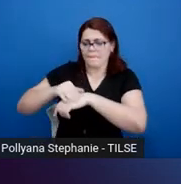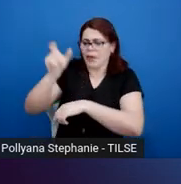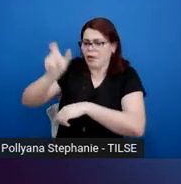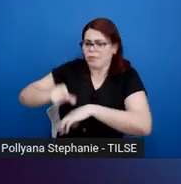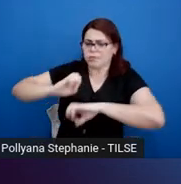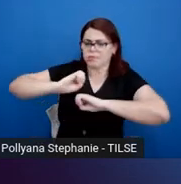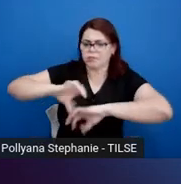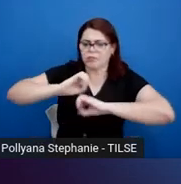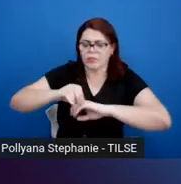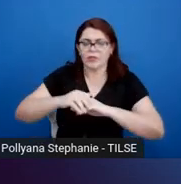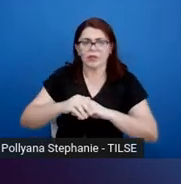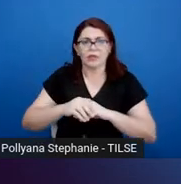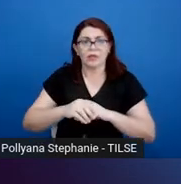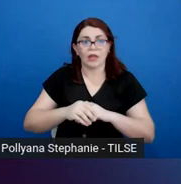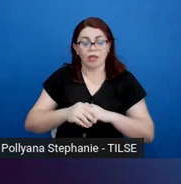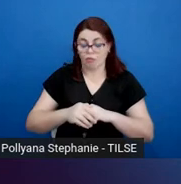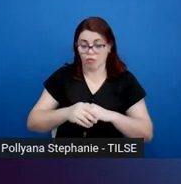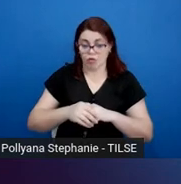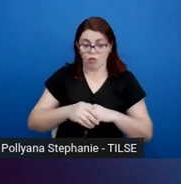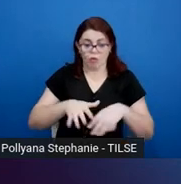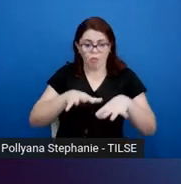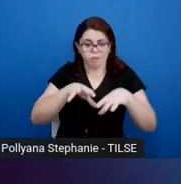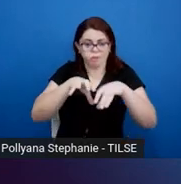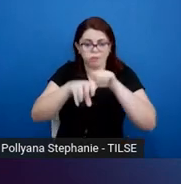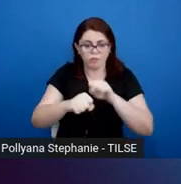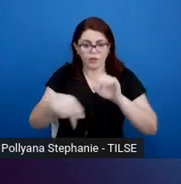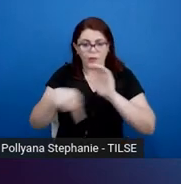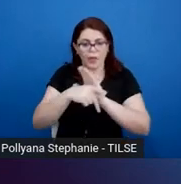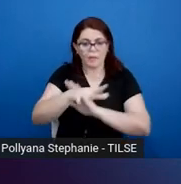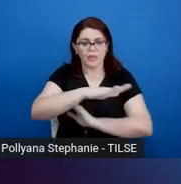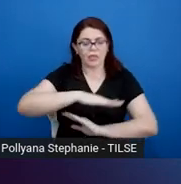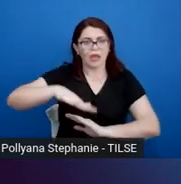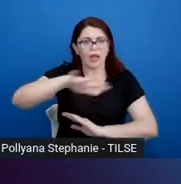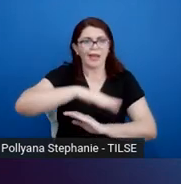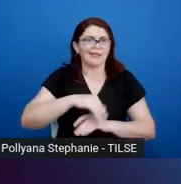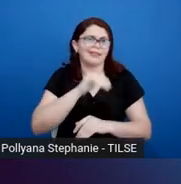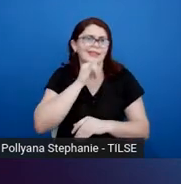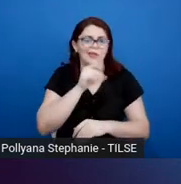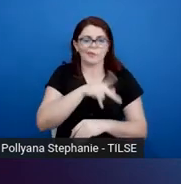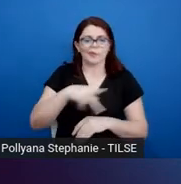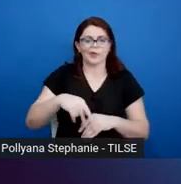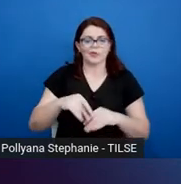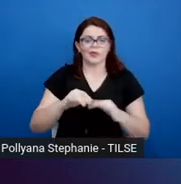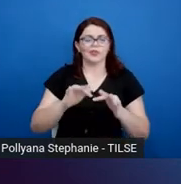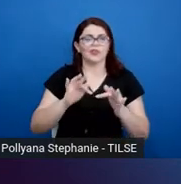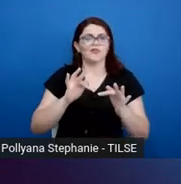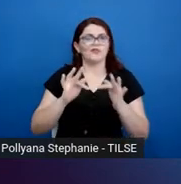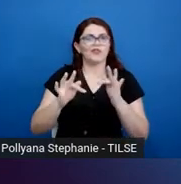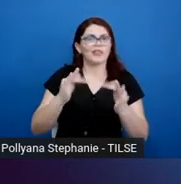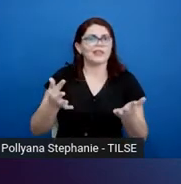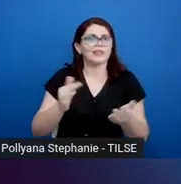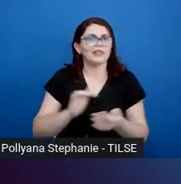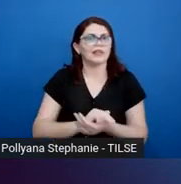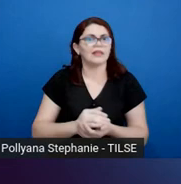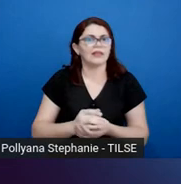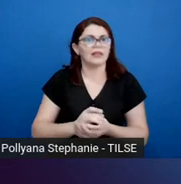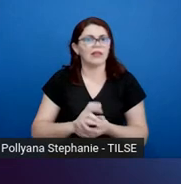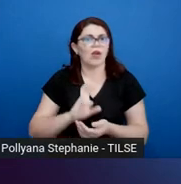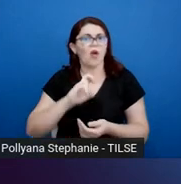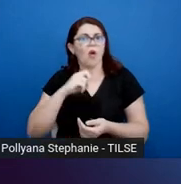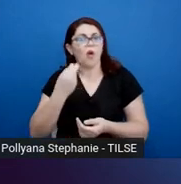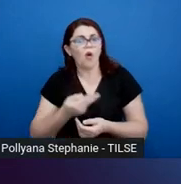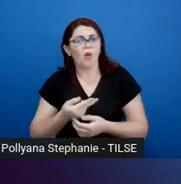content area specialist or expert? The professor of physics, for example? Or is it a language